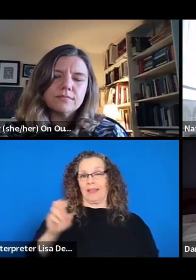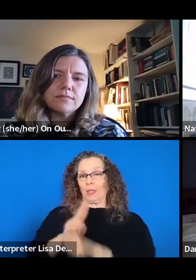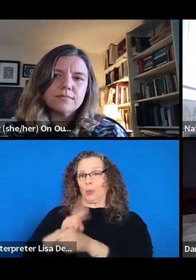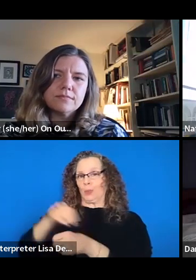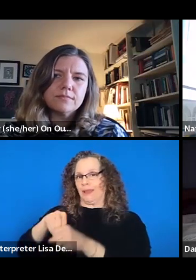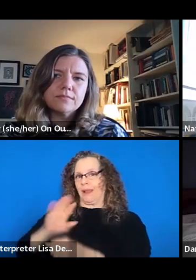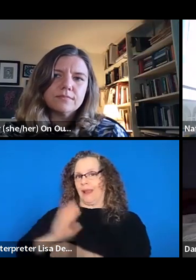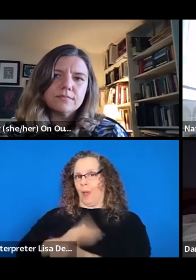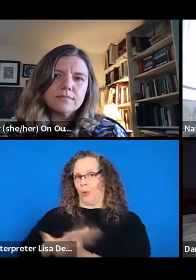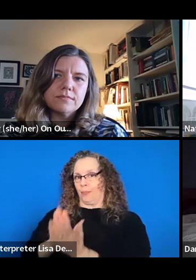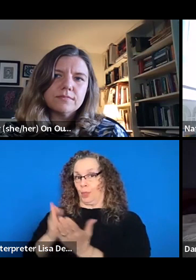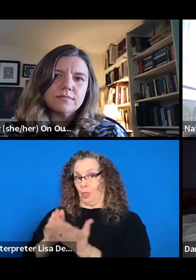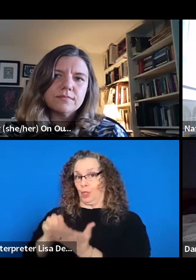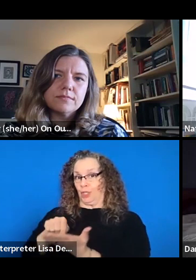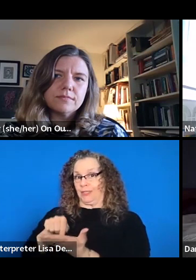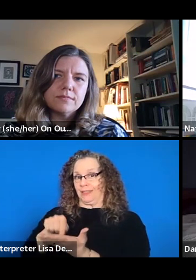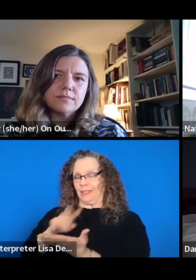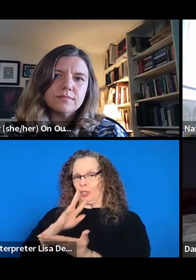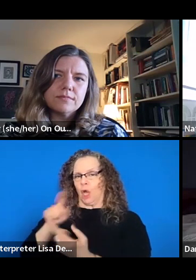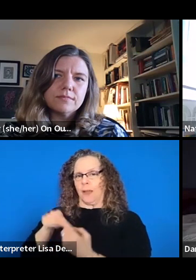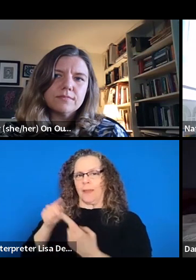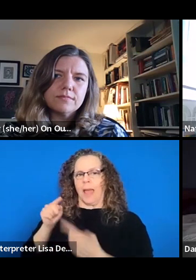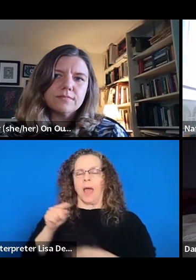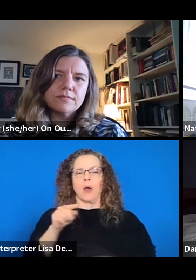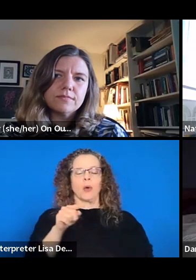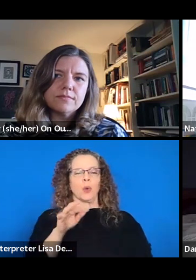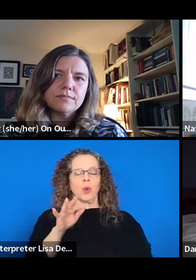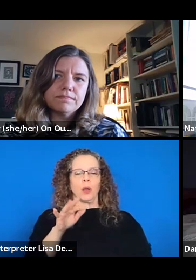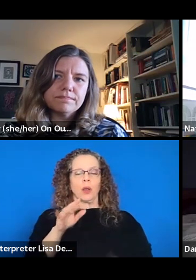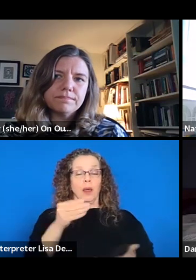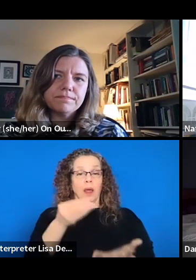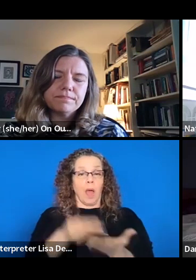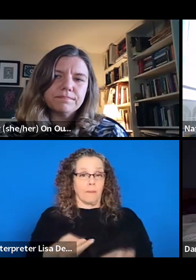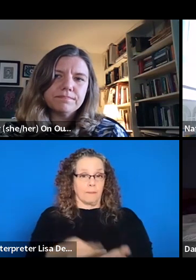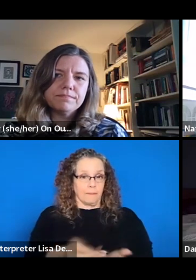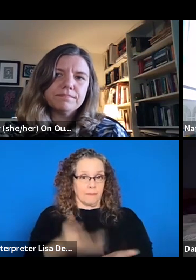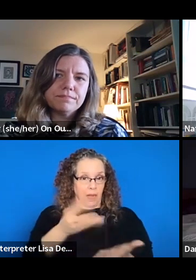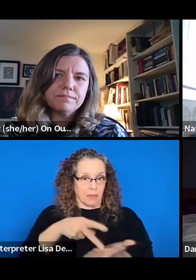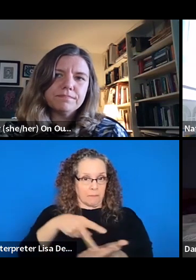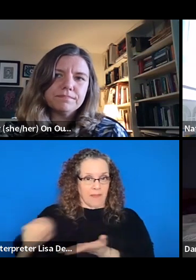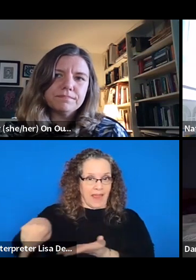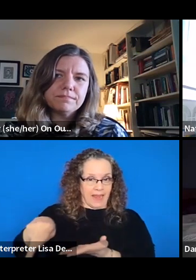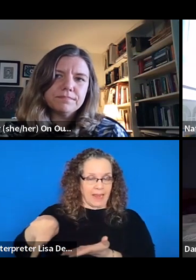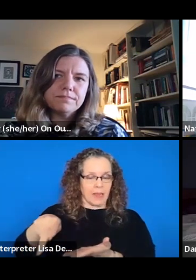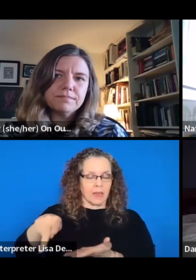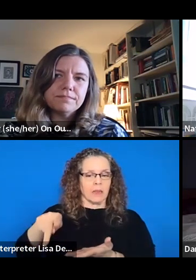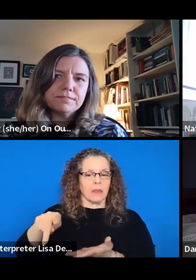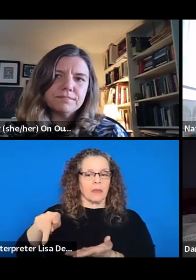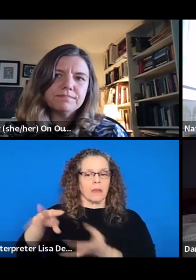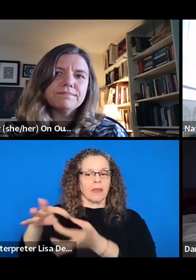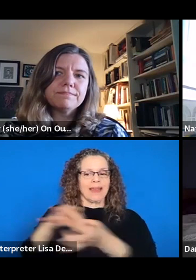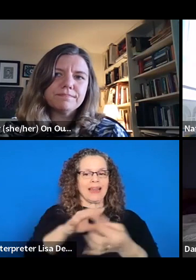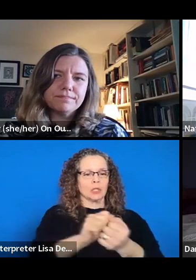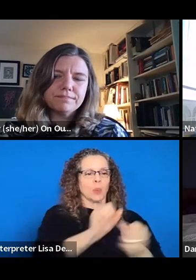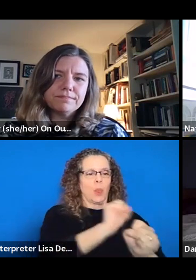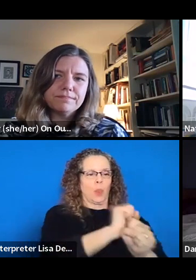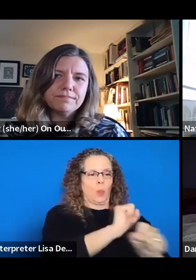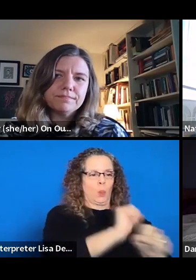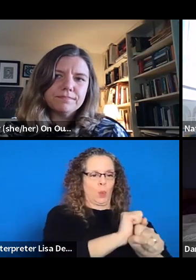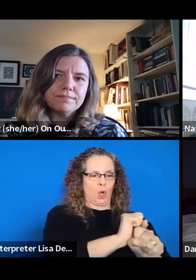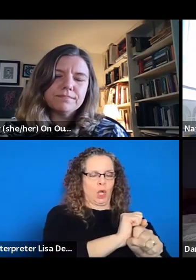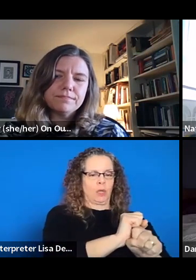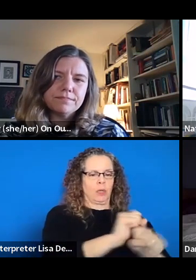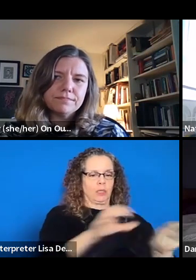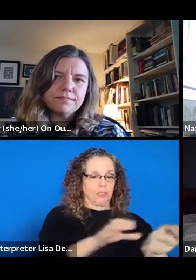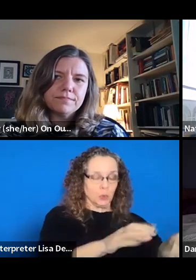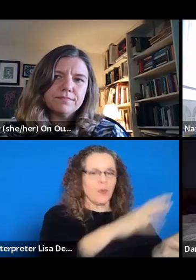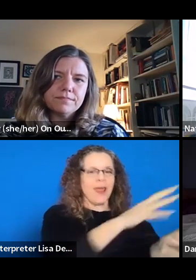when the compensation reflects the combination of the work being done and the experience needed to do the work